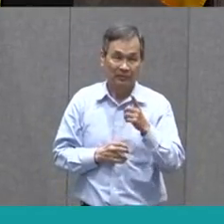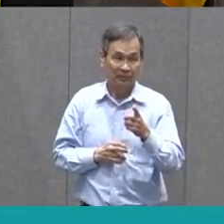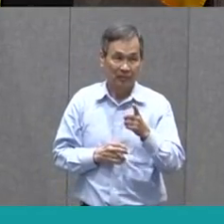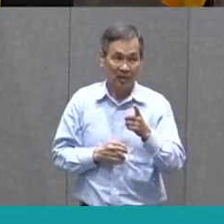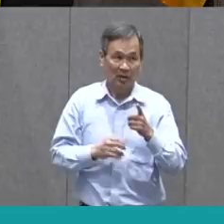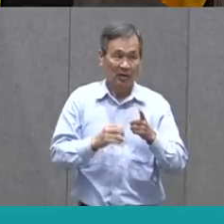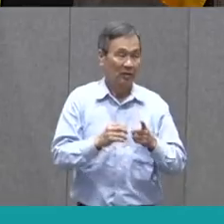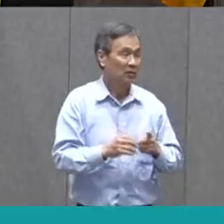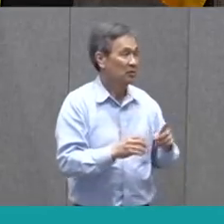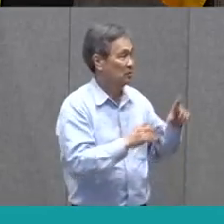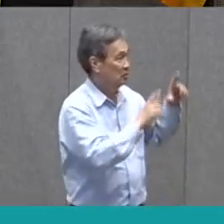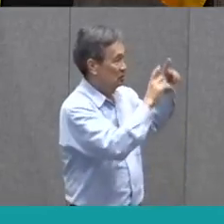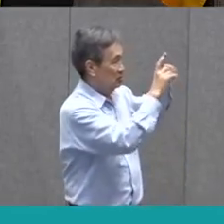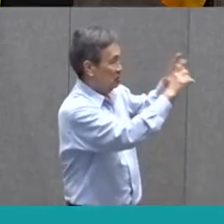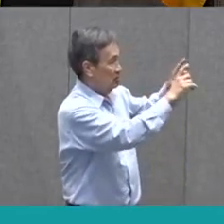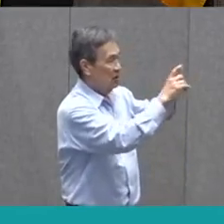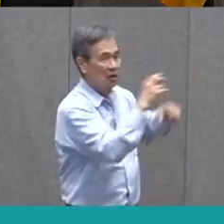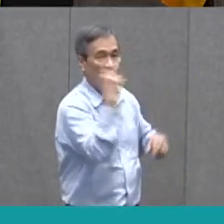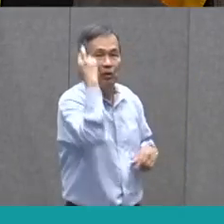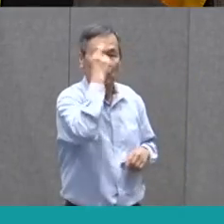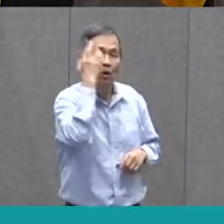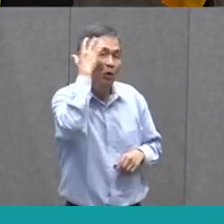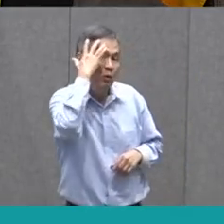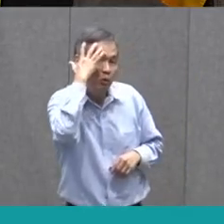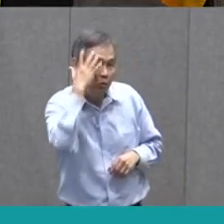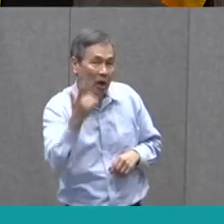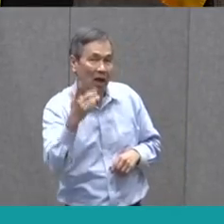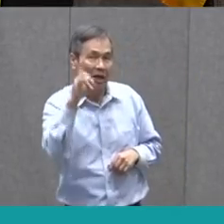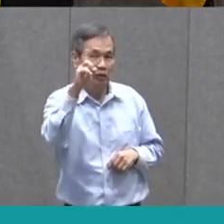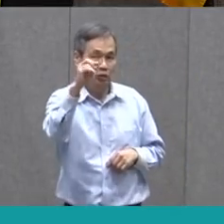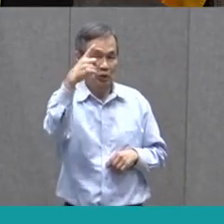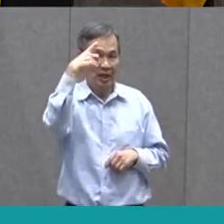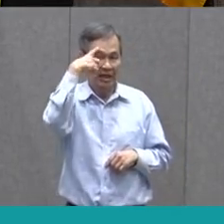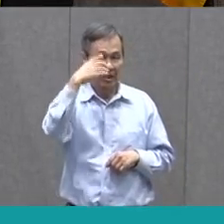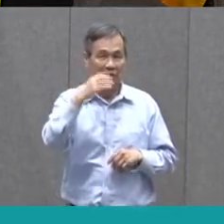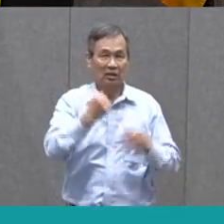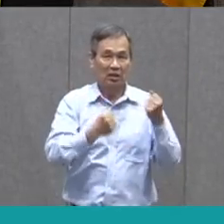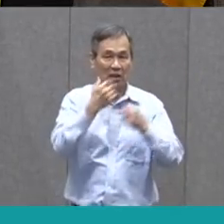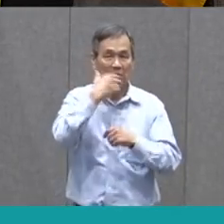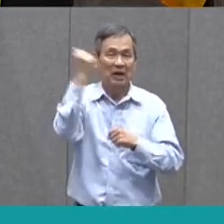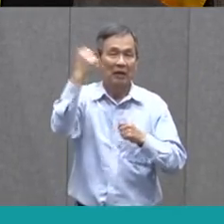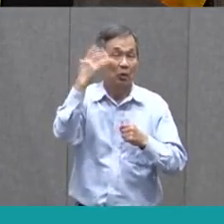what's my reason? Why do I think the car is the best invention ever?